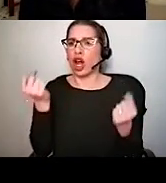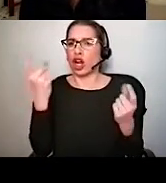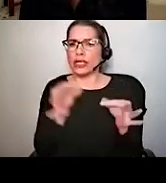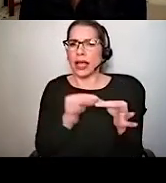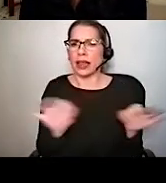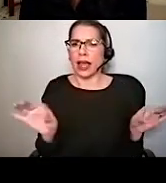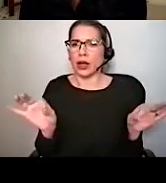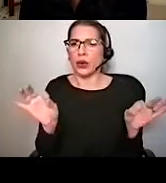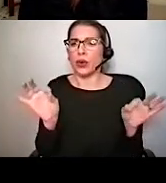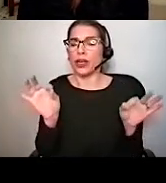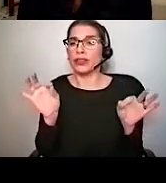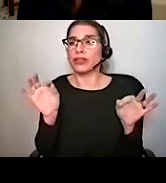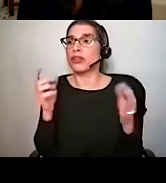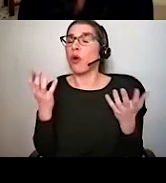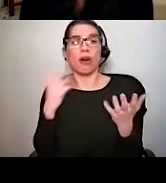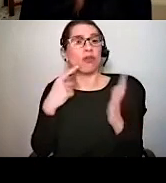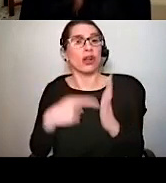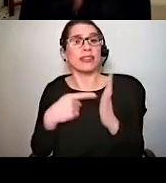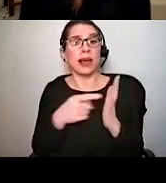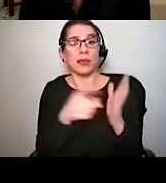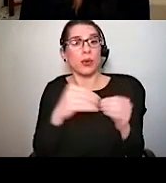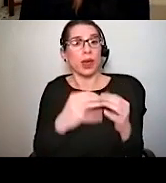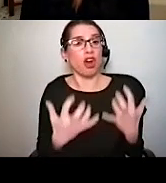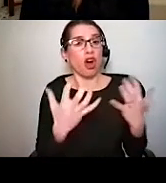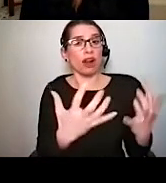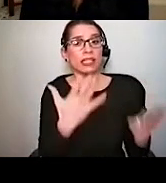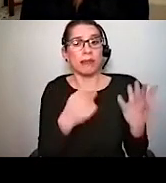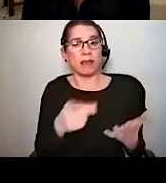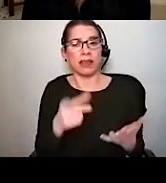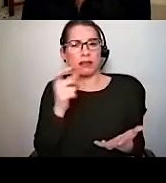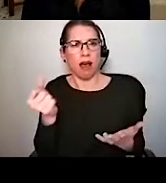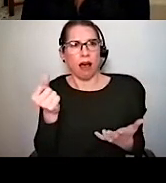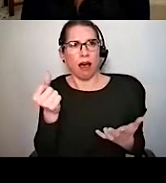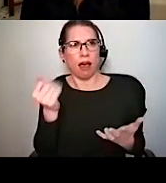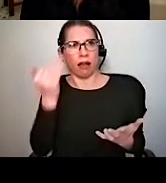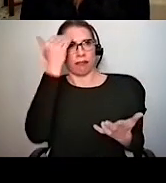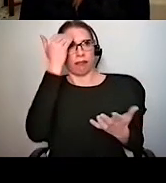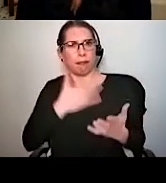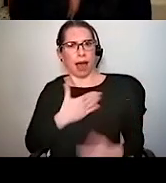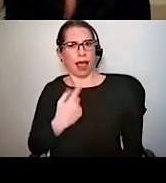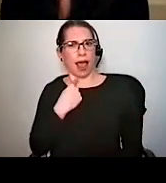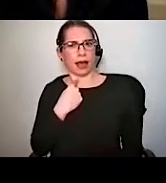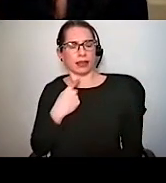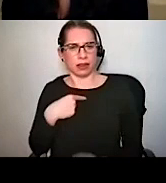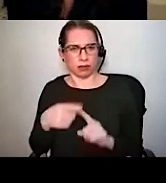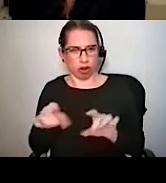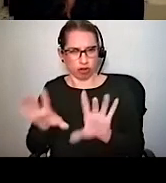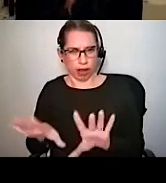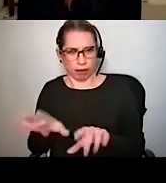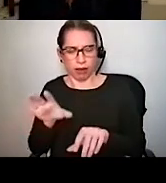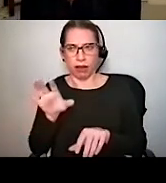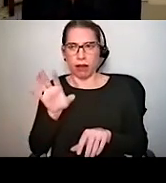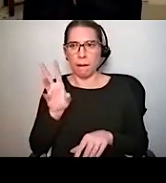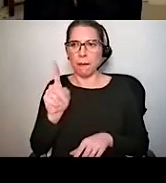familiar with my accent, but that doesn't prevent you from understanding what I'm saying. How our brains detect